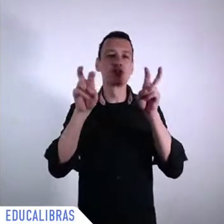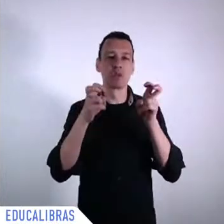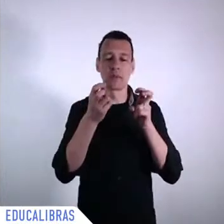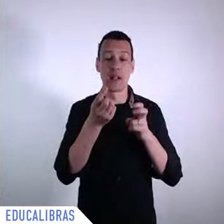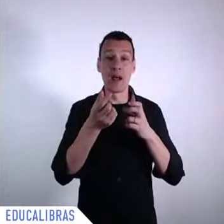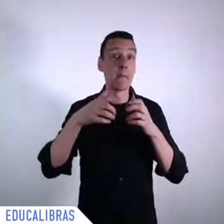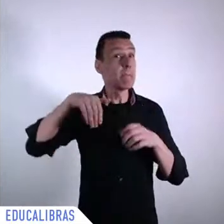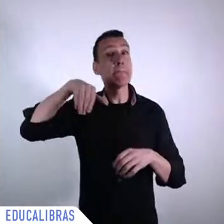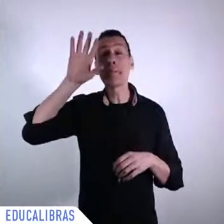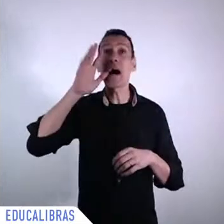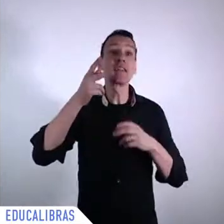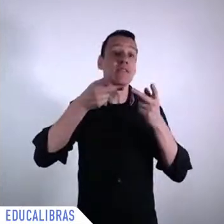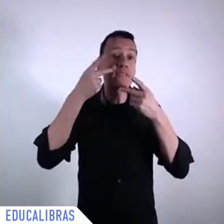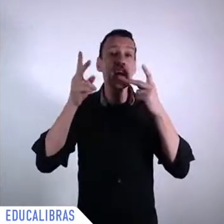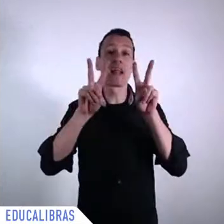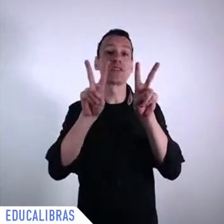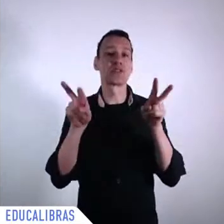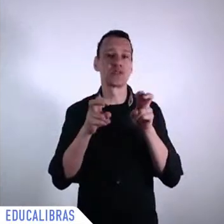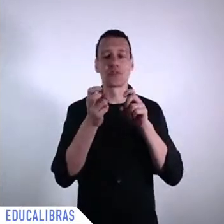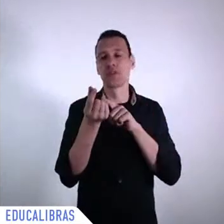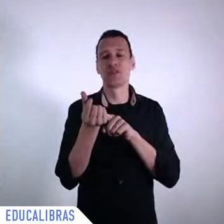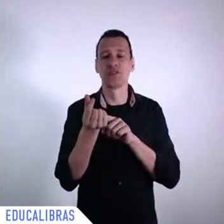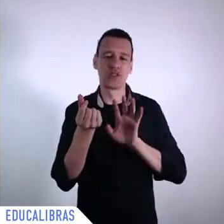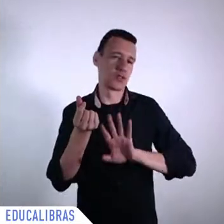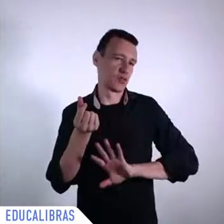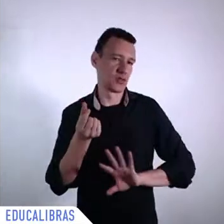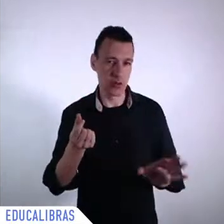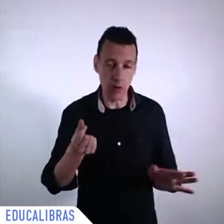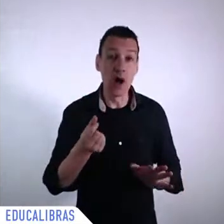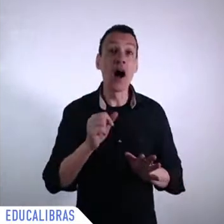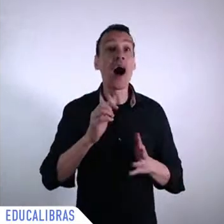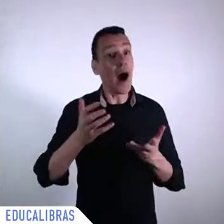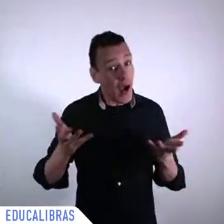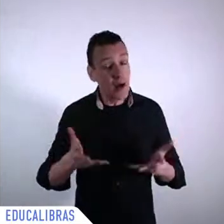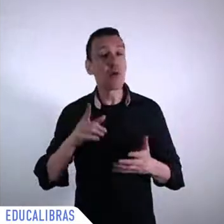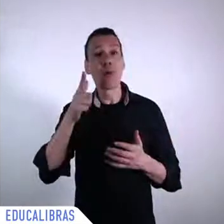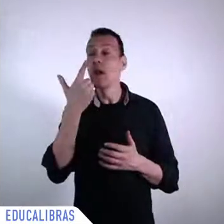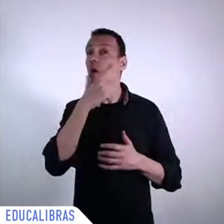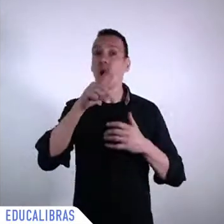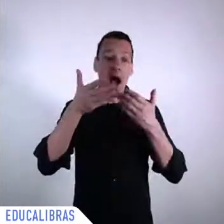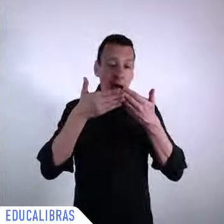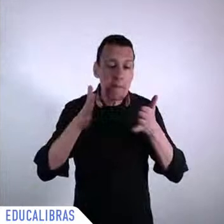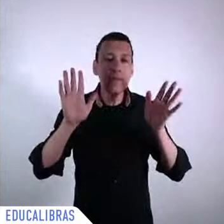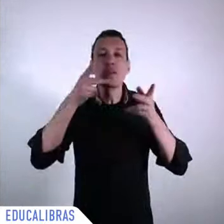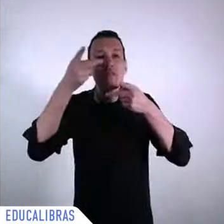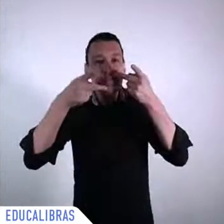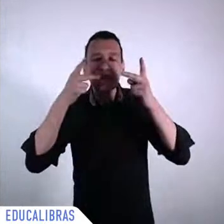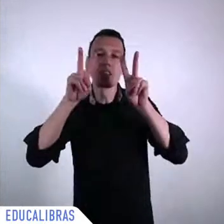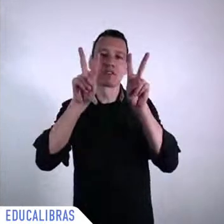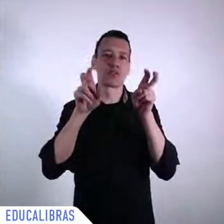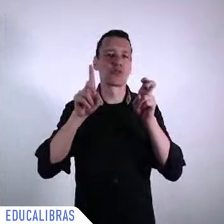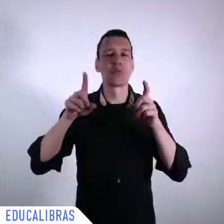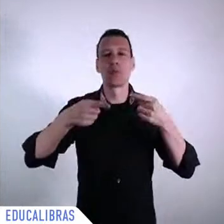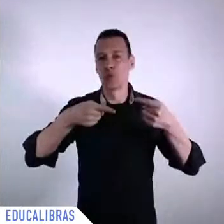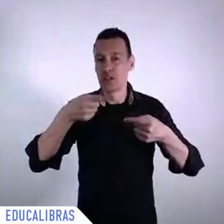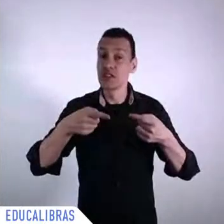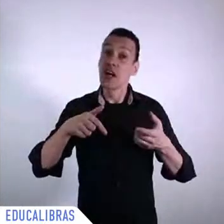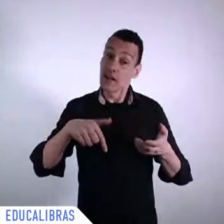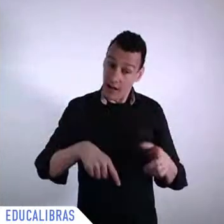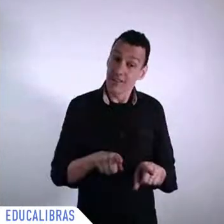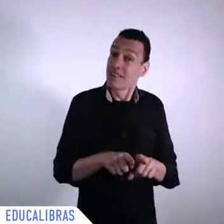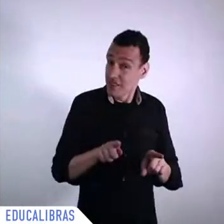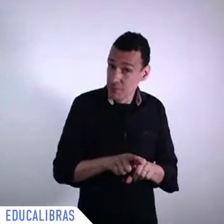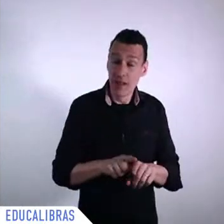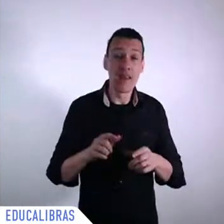to have this conference and to discuss among us obviously there is also risk to go back to